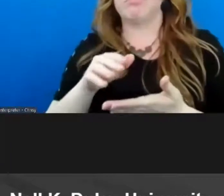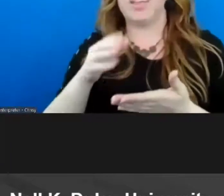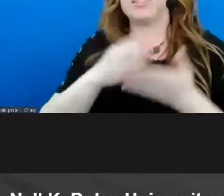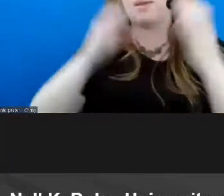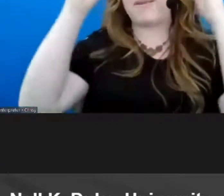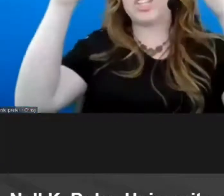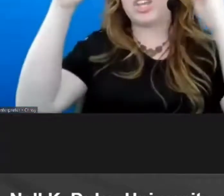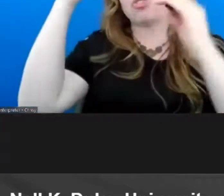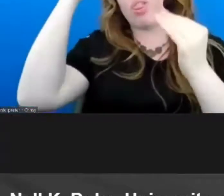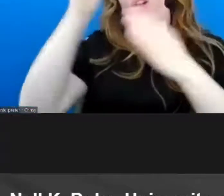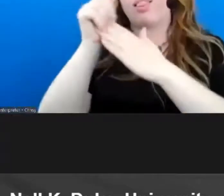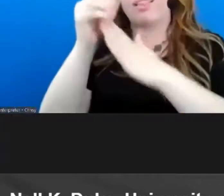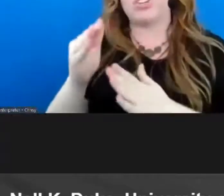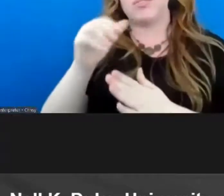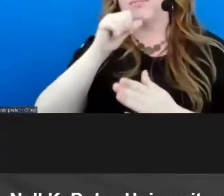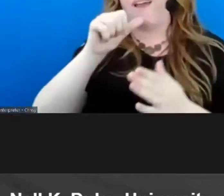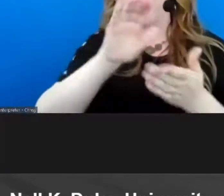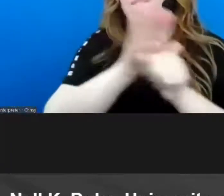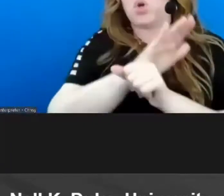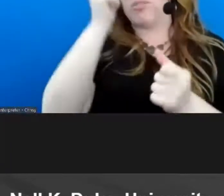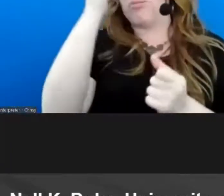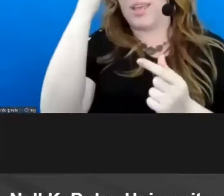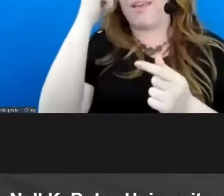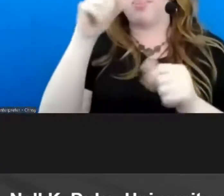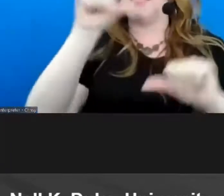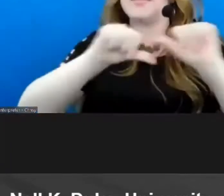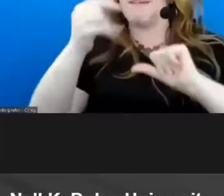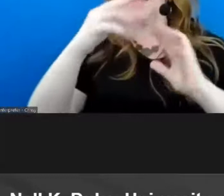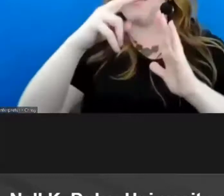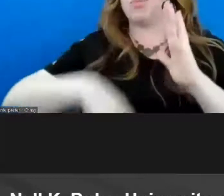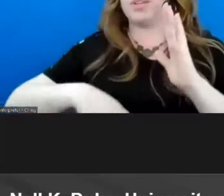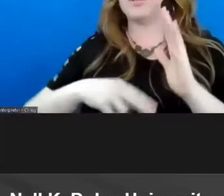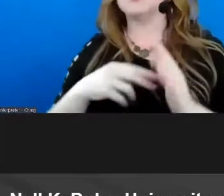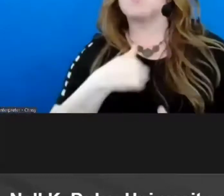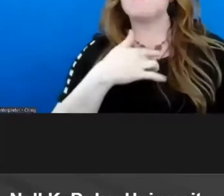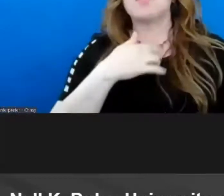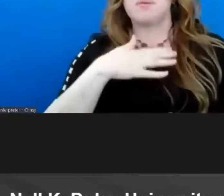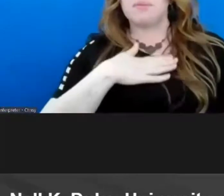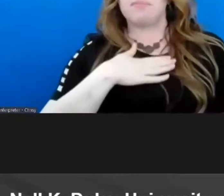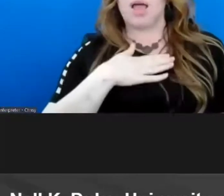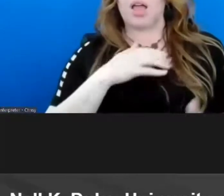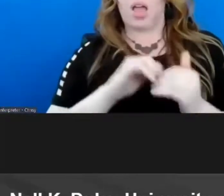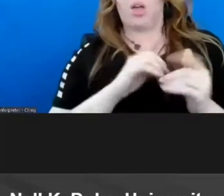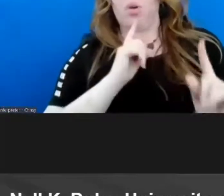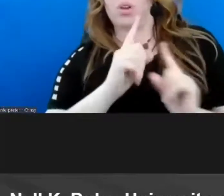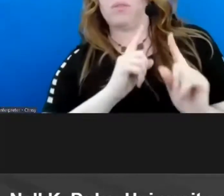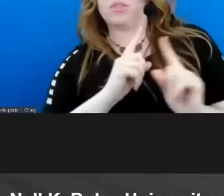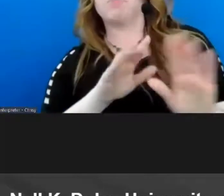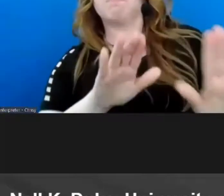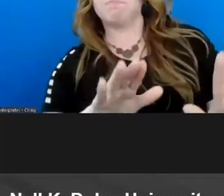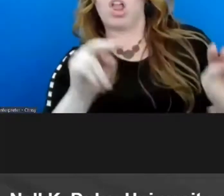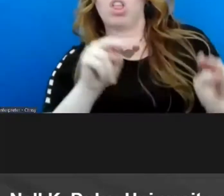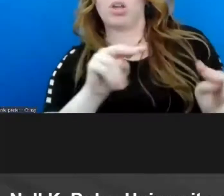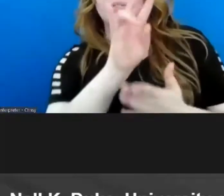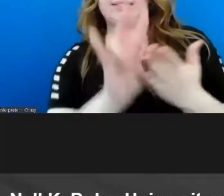you know into some of their ideas about what constitutes the science of reading so i think the way i would have that conversation is all right let's look at our seven hour